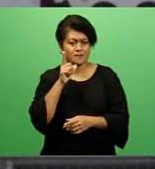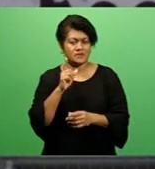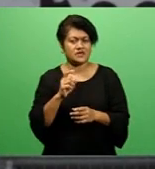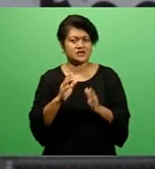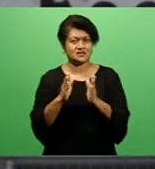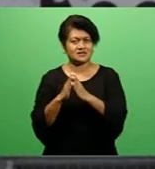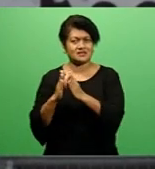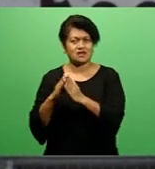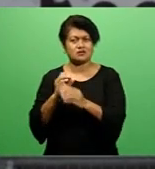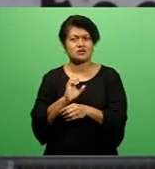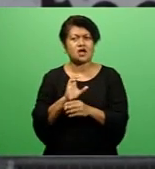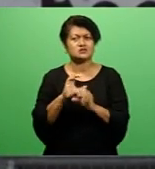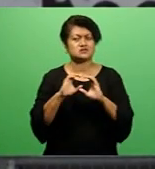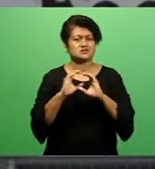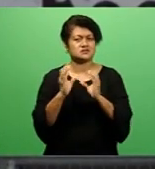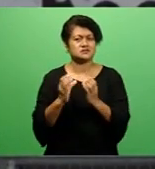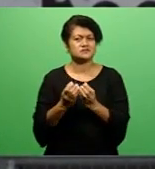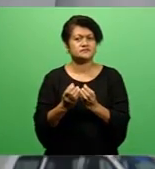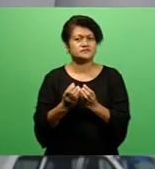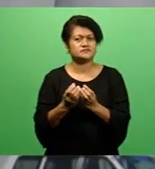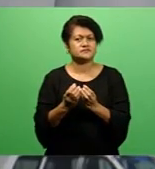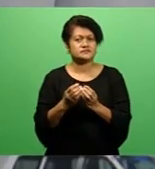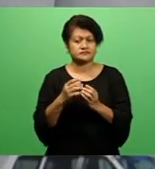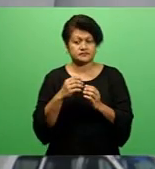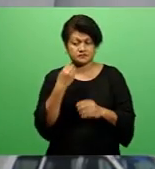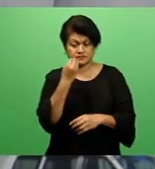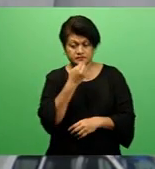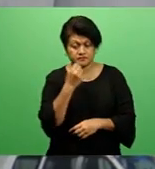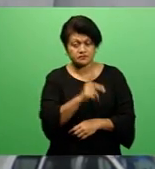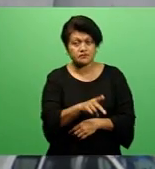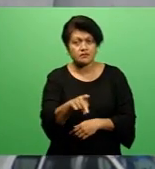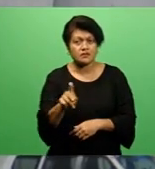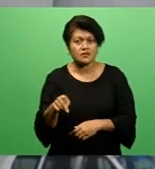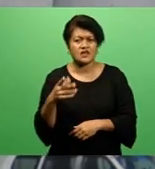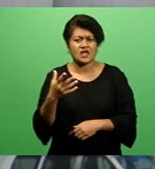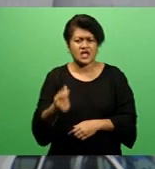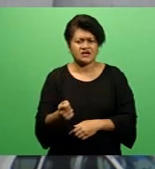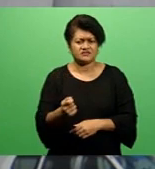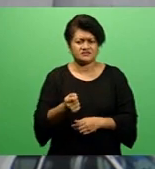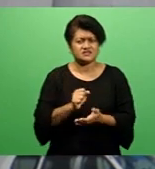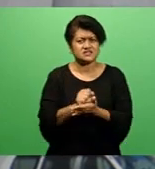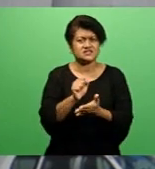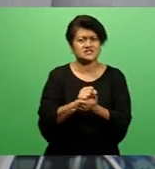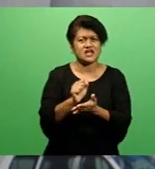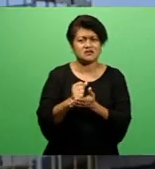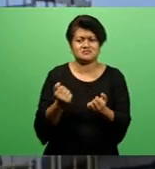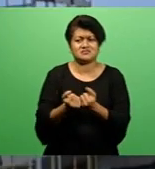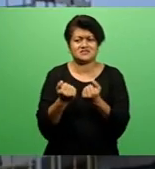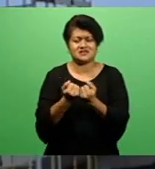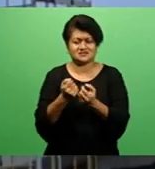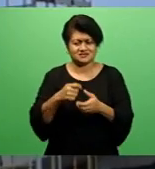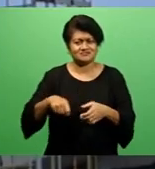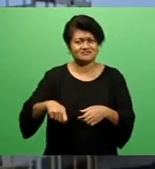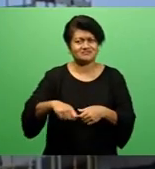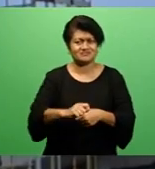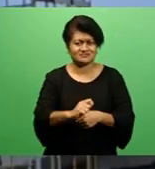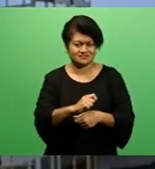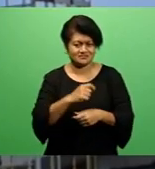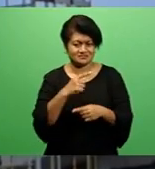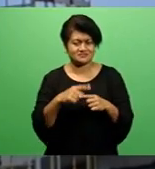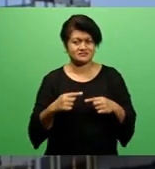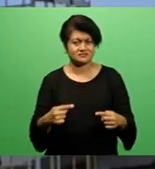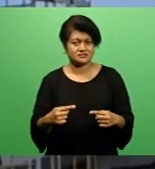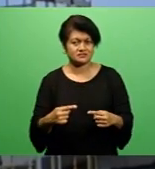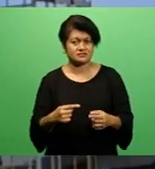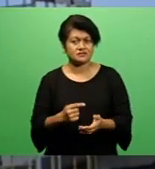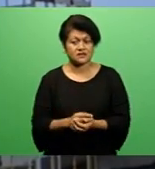Foods Pacific, which has a large range of canned products, has been ordered to cease all processing until it cleans up its act.